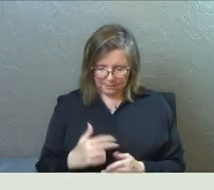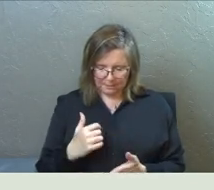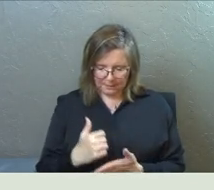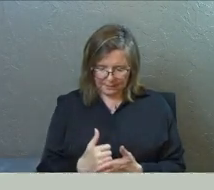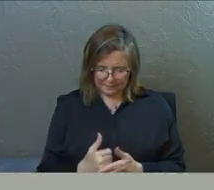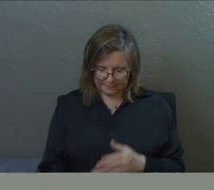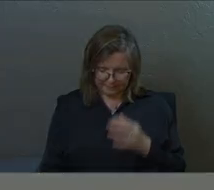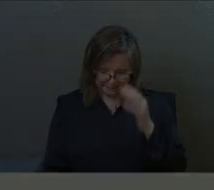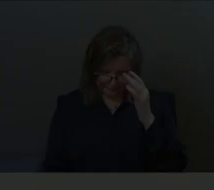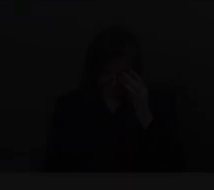Amen. Amen. Amen.